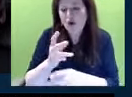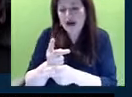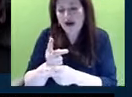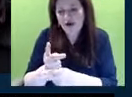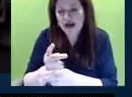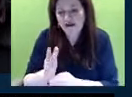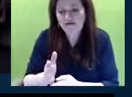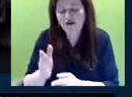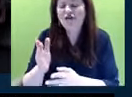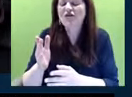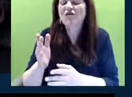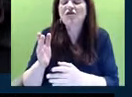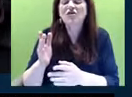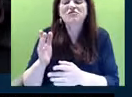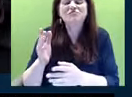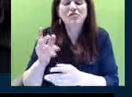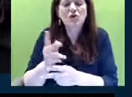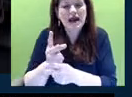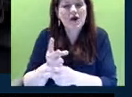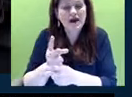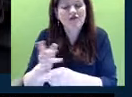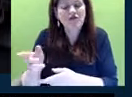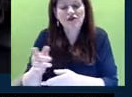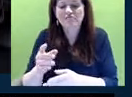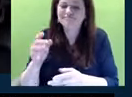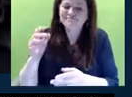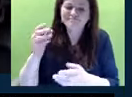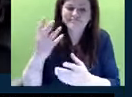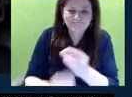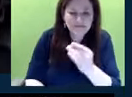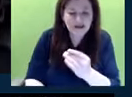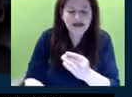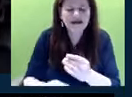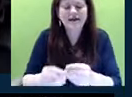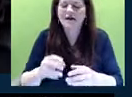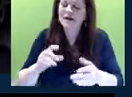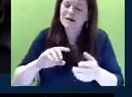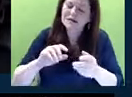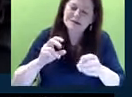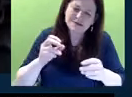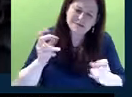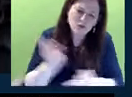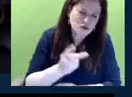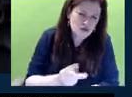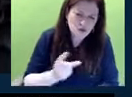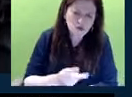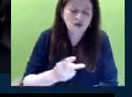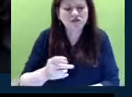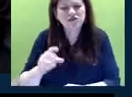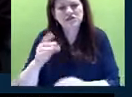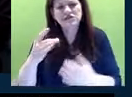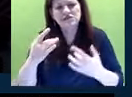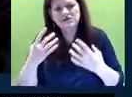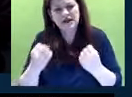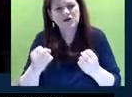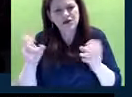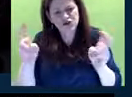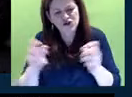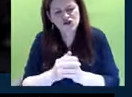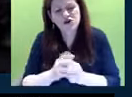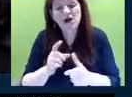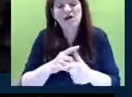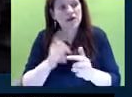exacerbating behavioral health issues and trauma. Delaware recognized those issues and immediately began to collaborate and